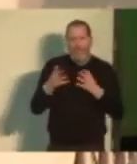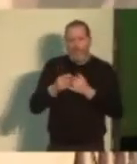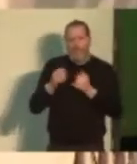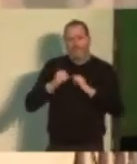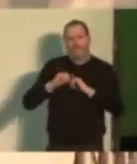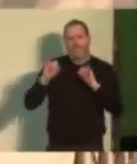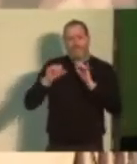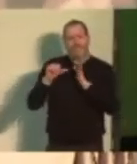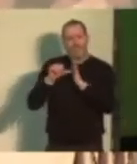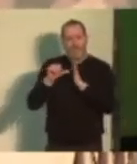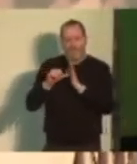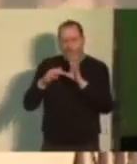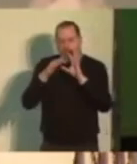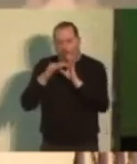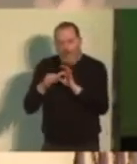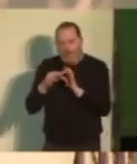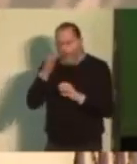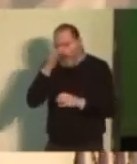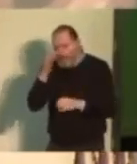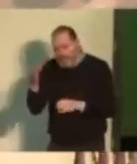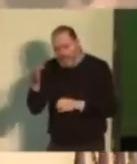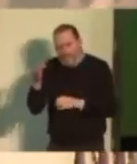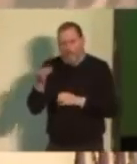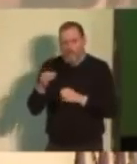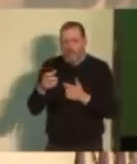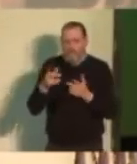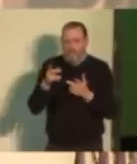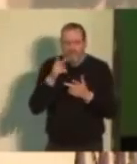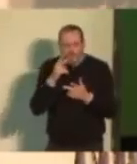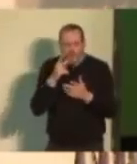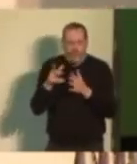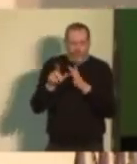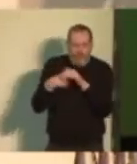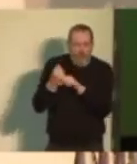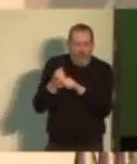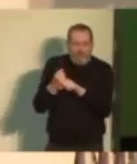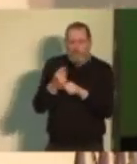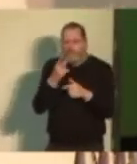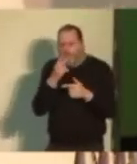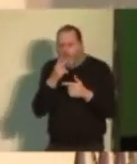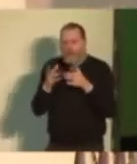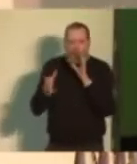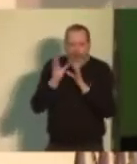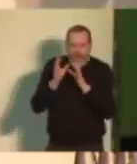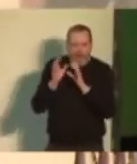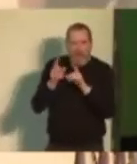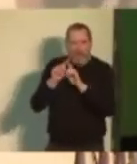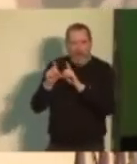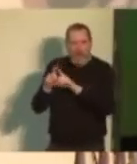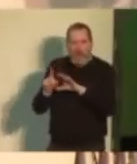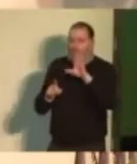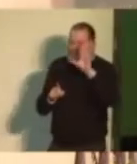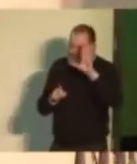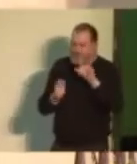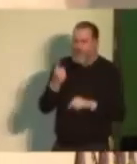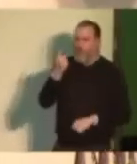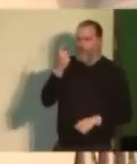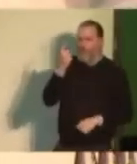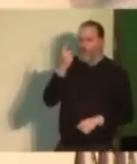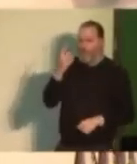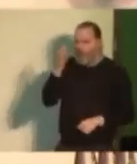of addiction. We have drug addiction, alcohol addiction and tobacco addiction and so forth and so on. But there is another addiction